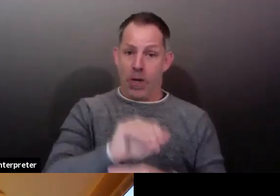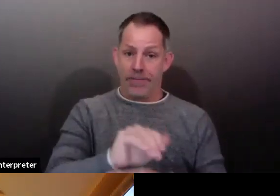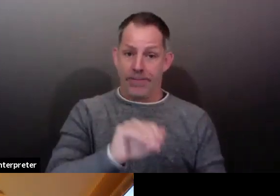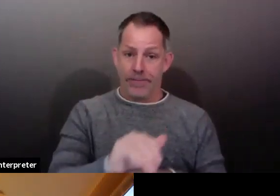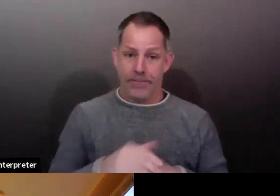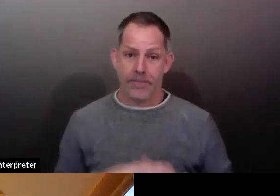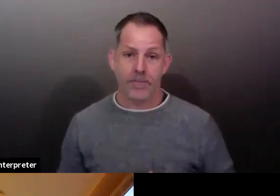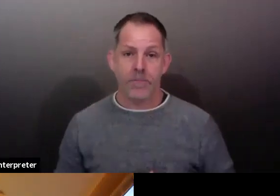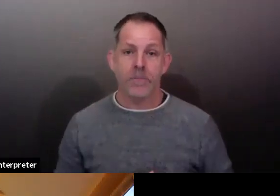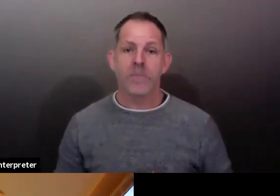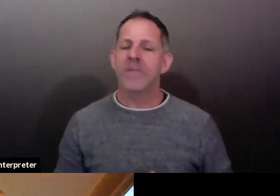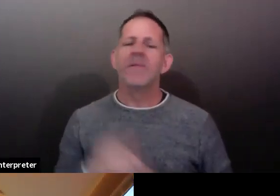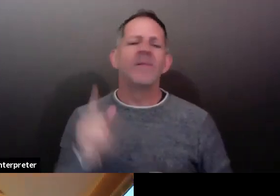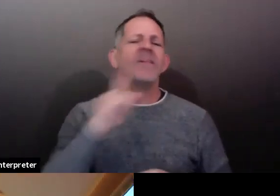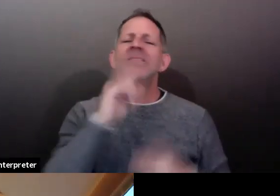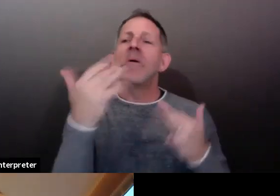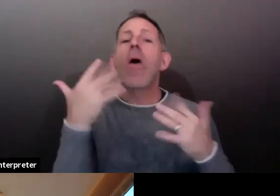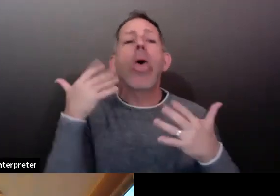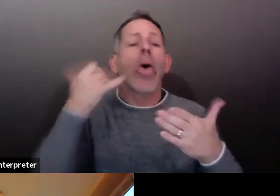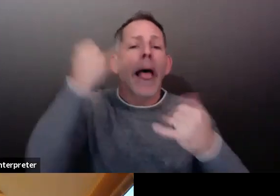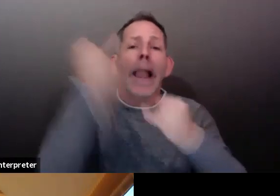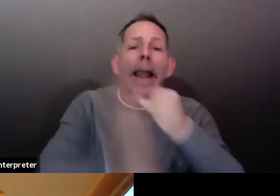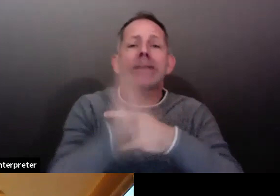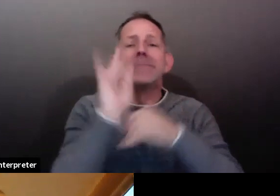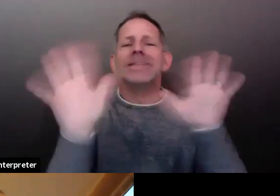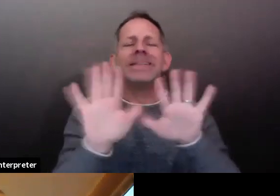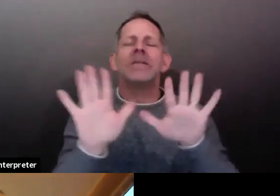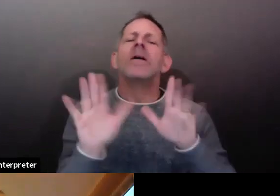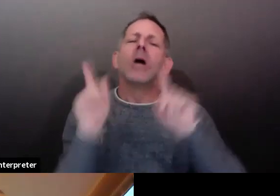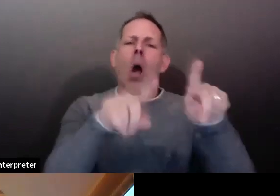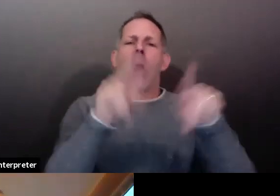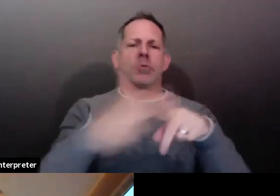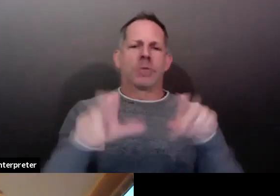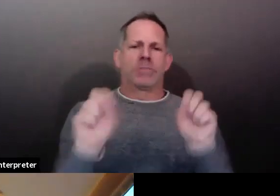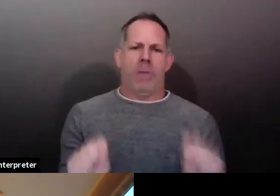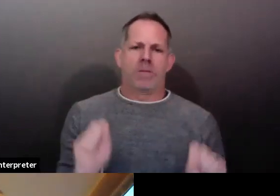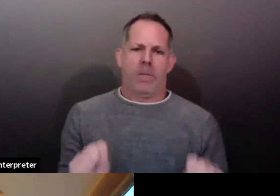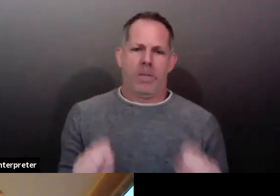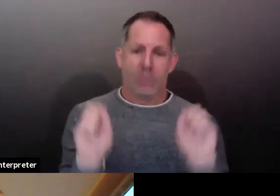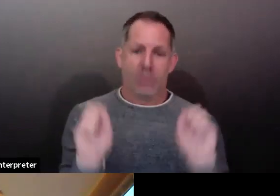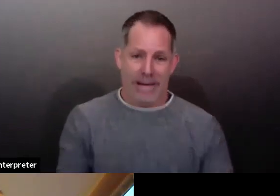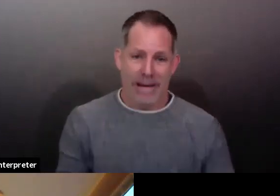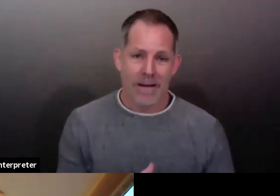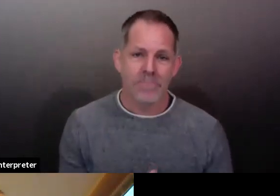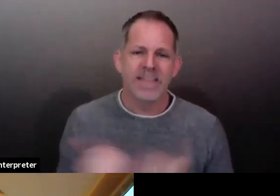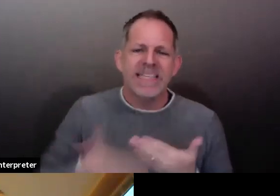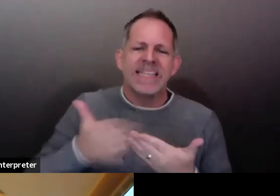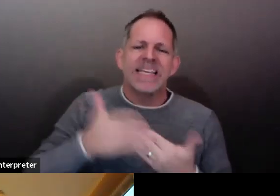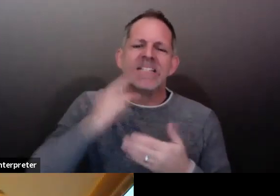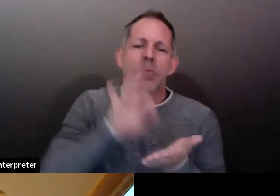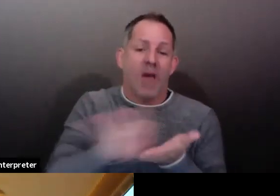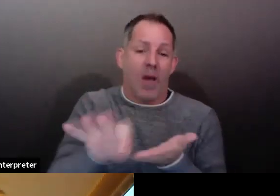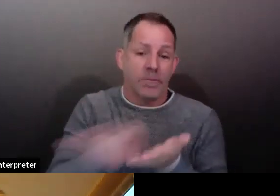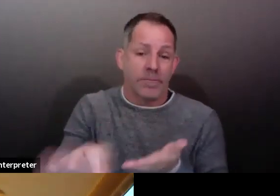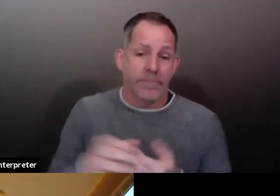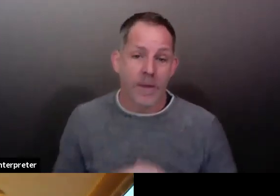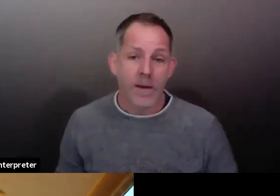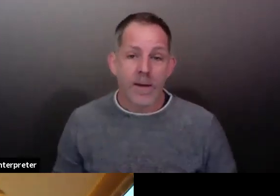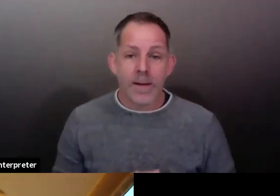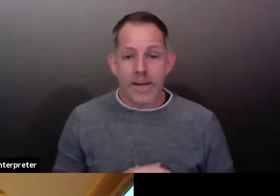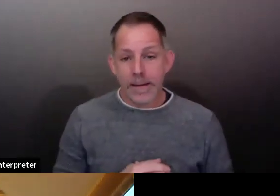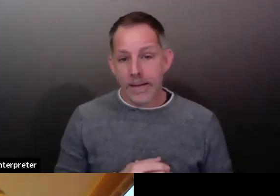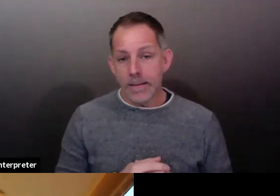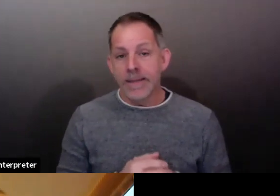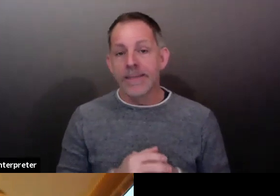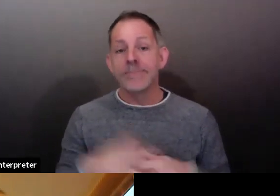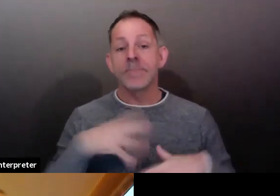voting sites are at the county public meeting rooms on the Snohomish County campus in Everett. The second